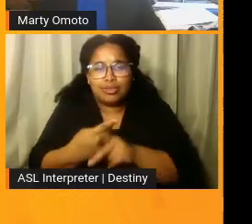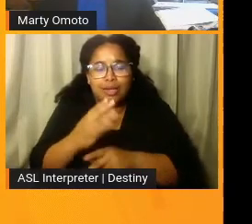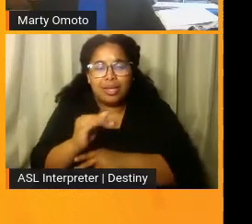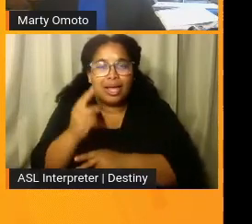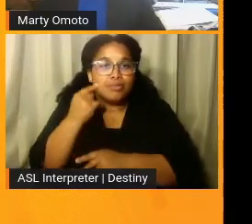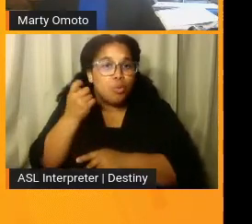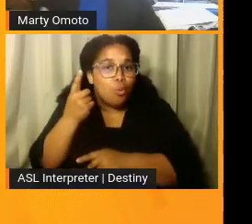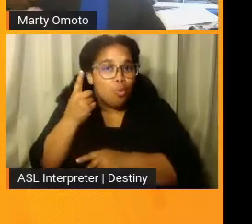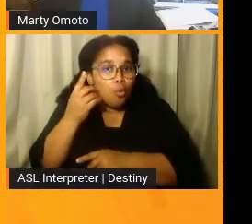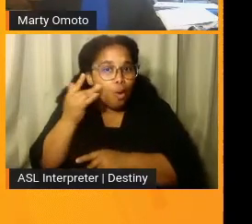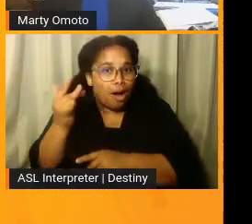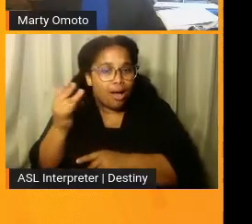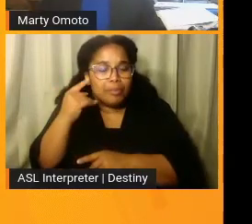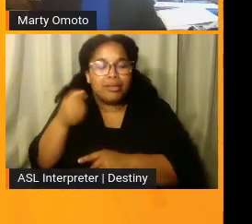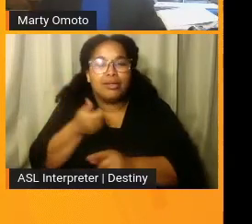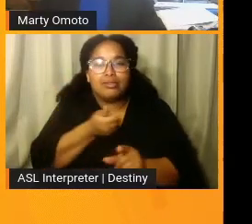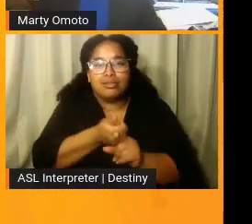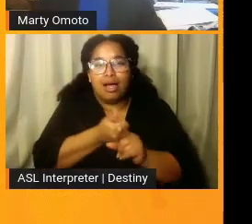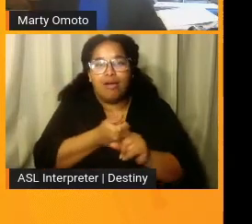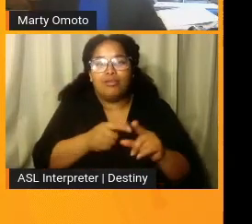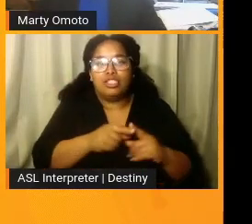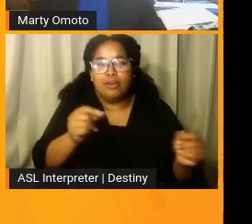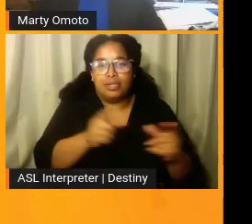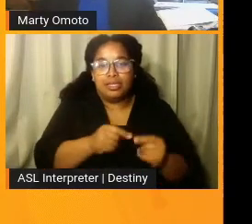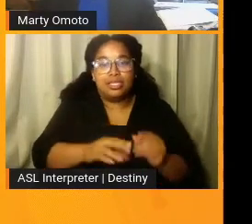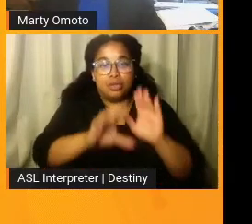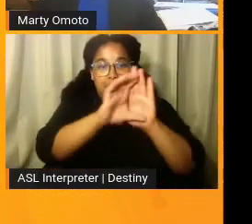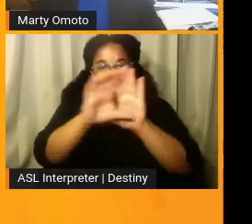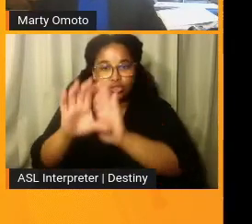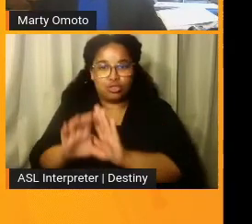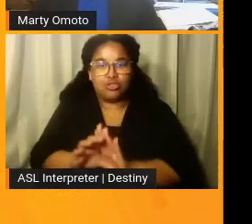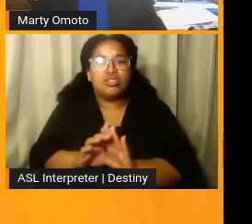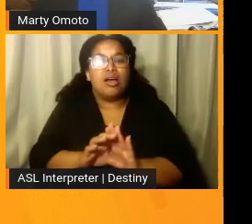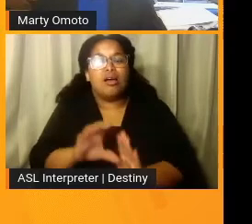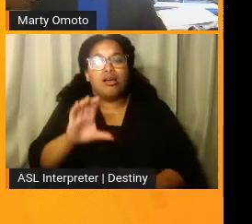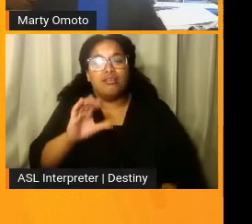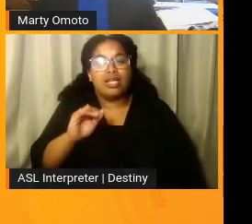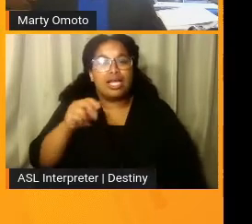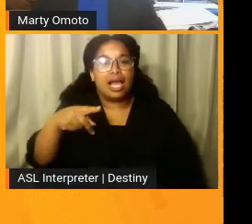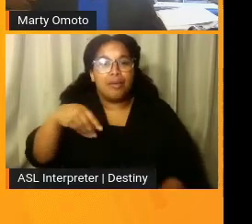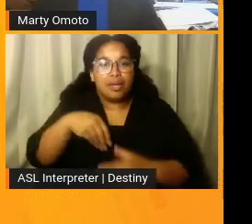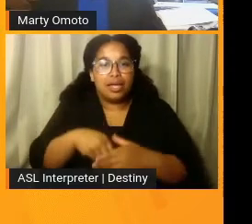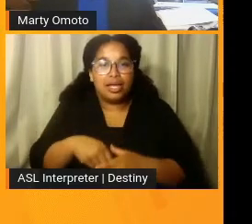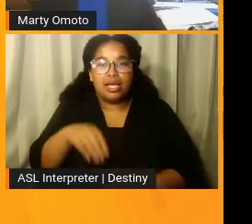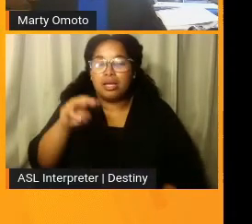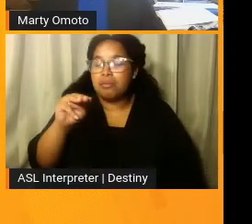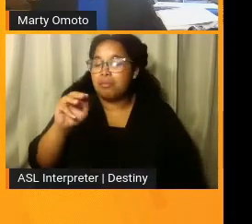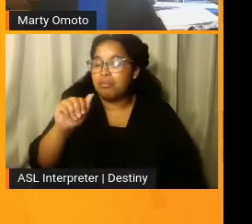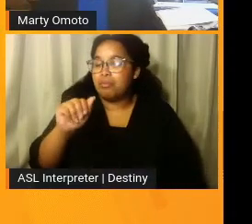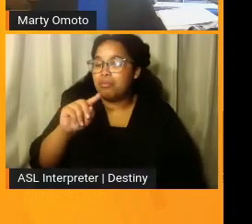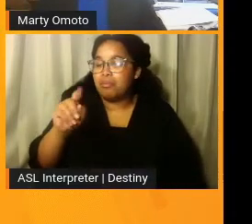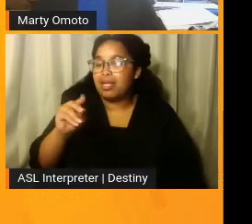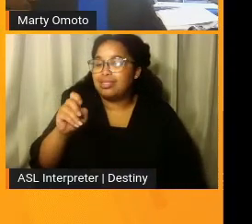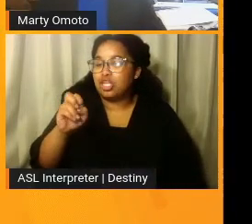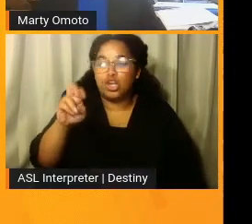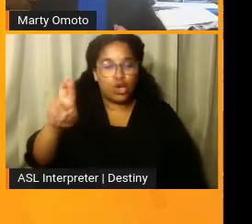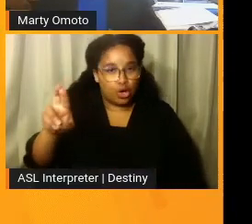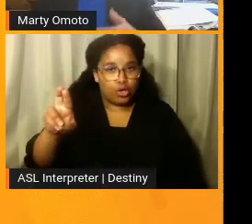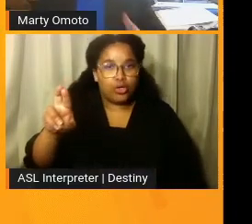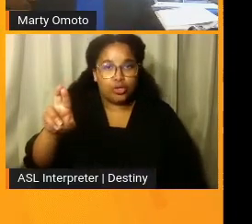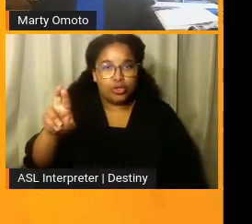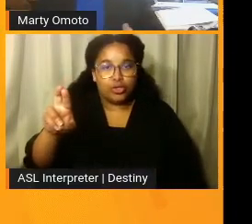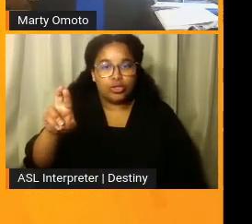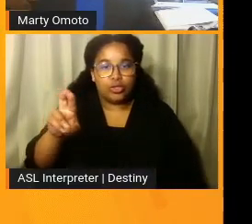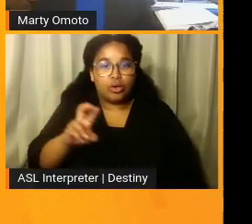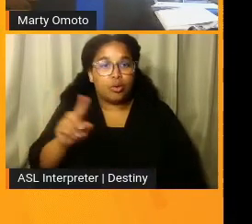And, uh, these are pictures of the camp in called Manzanar and it's, uh, in